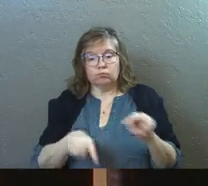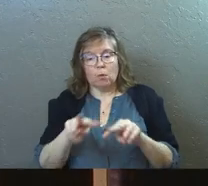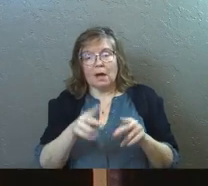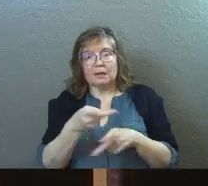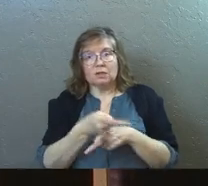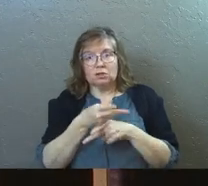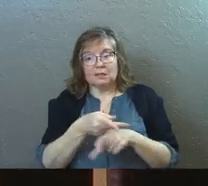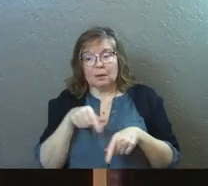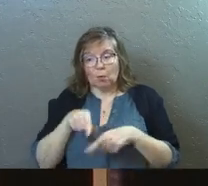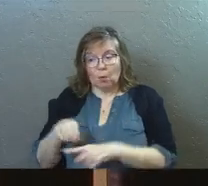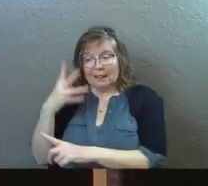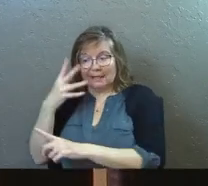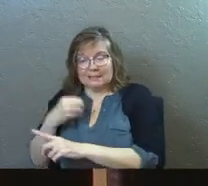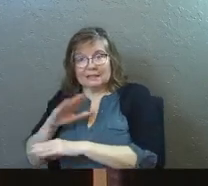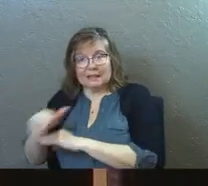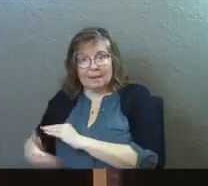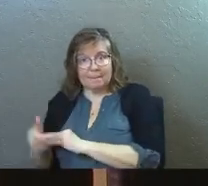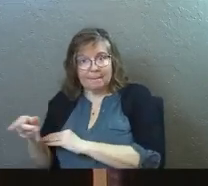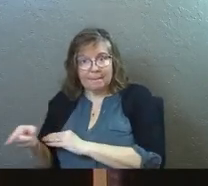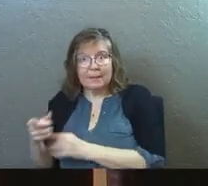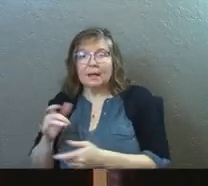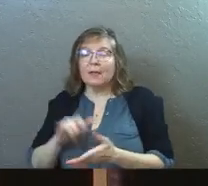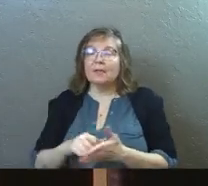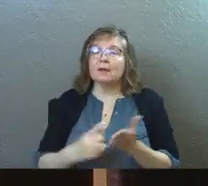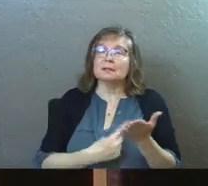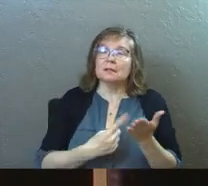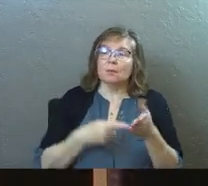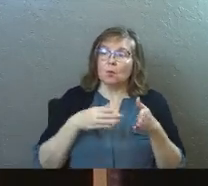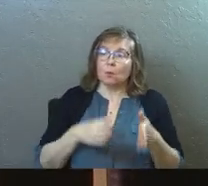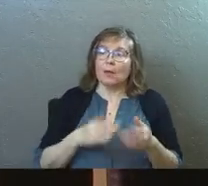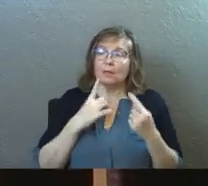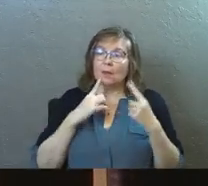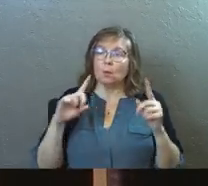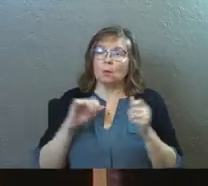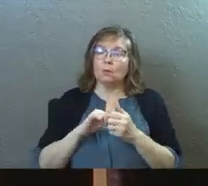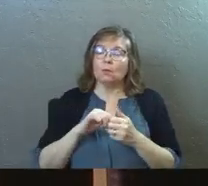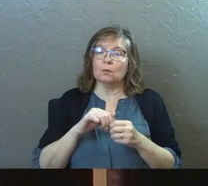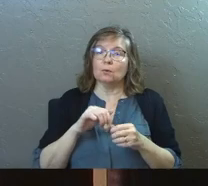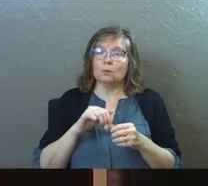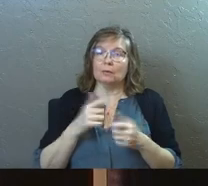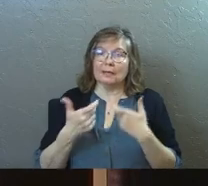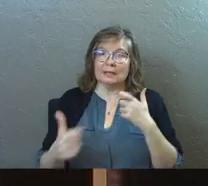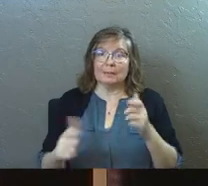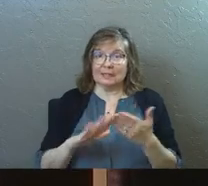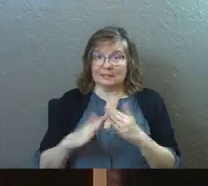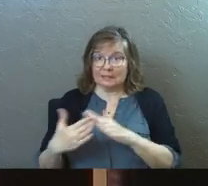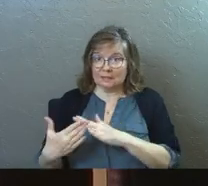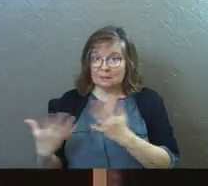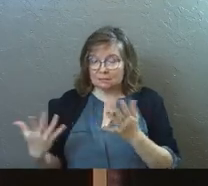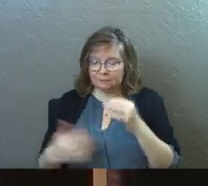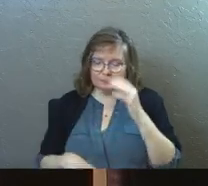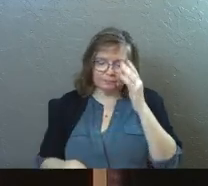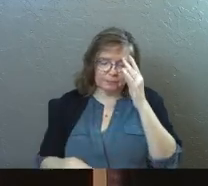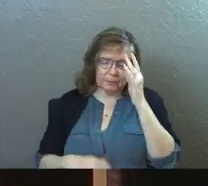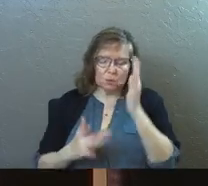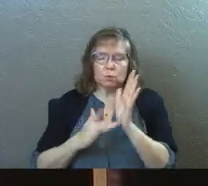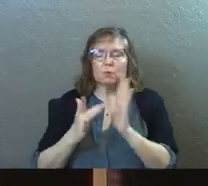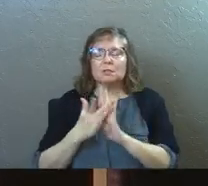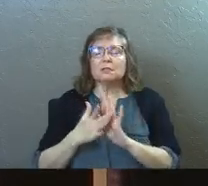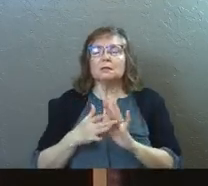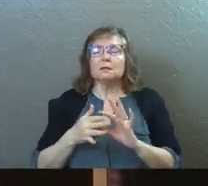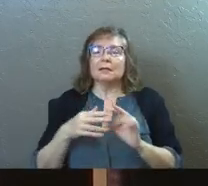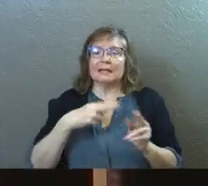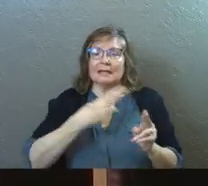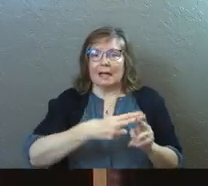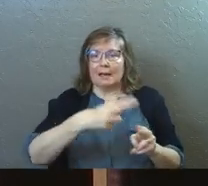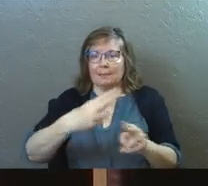sheep while he slept for the night. And that's sometimes the way that it worked in the bigger cities. And so Jesus comes along